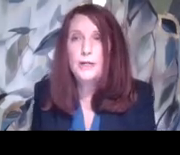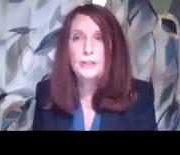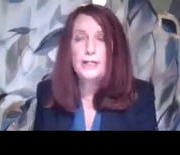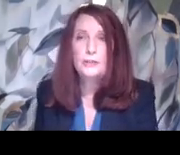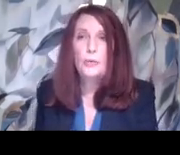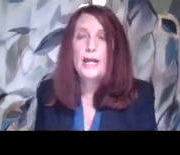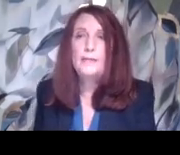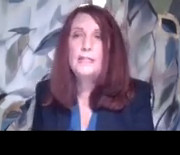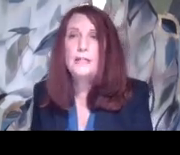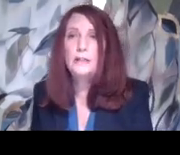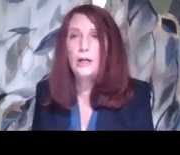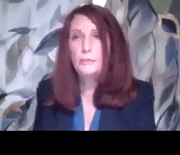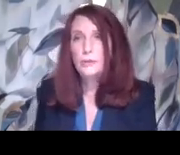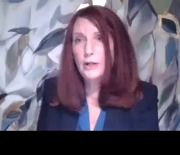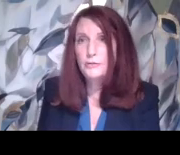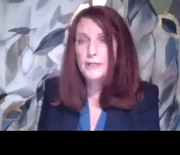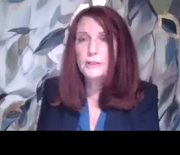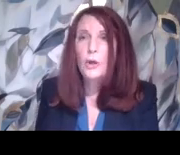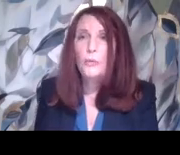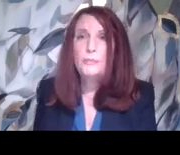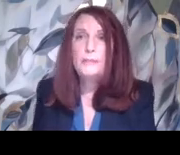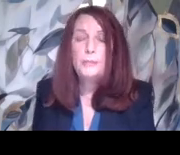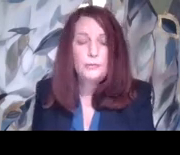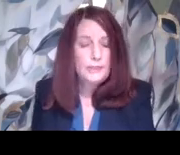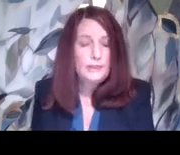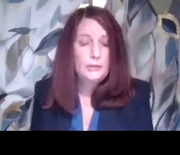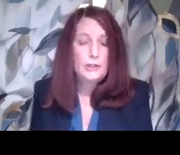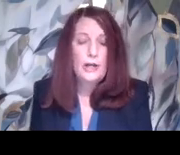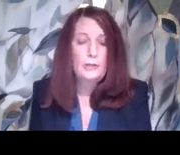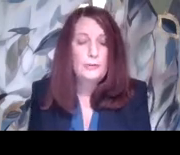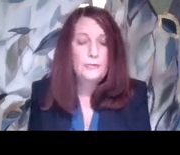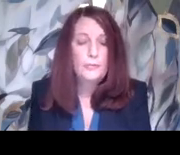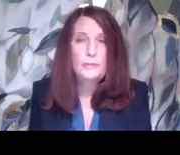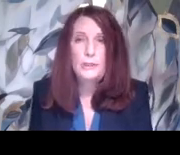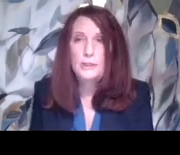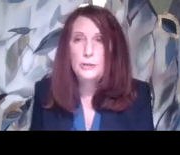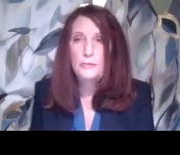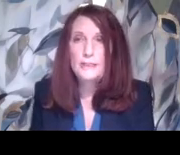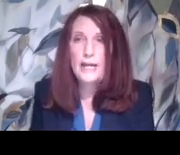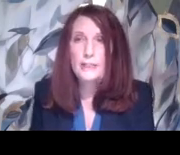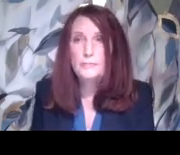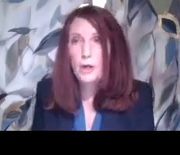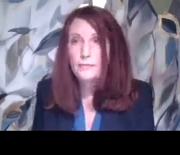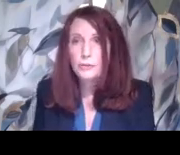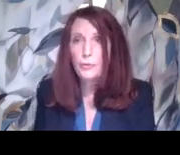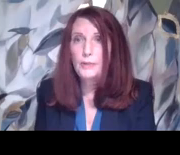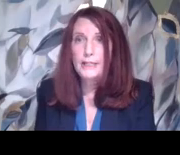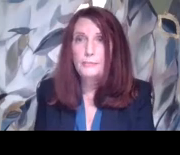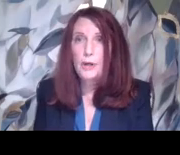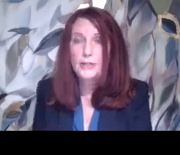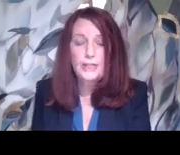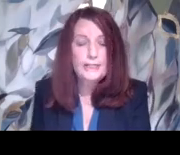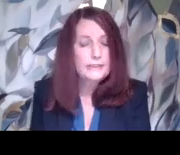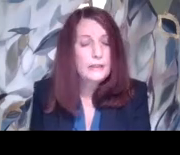service projects or have key clubs or other things where people perform community service as part of a school